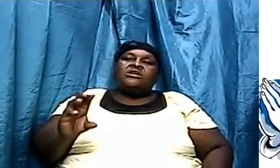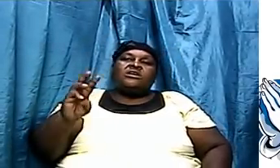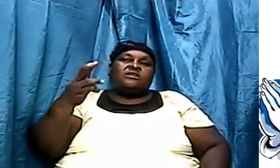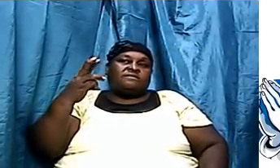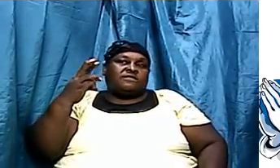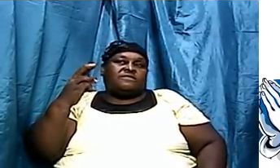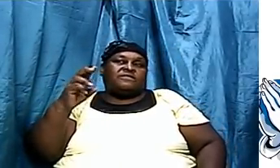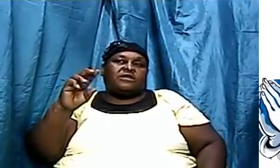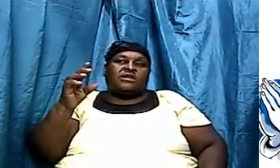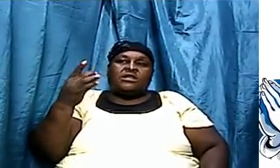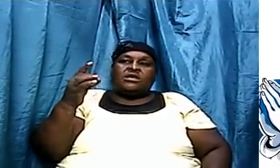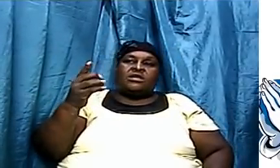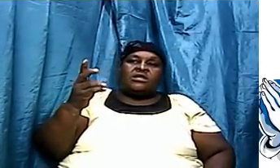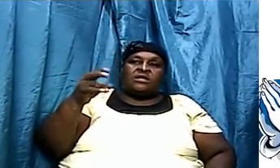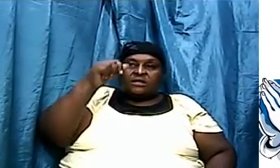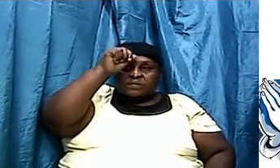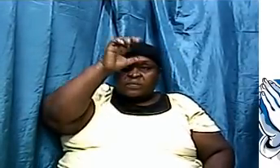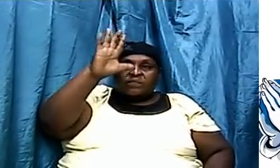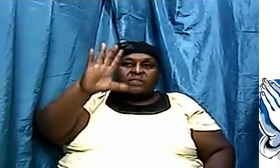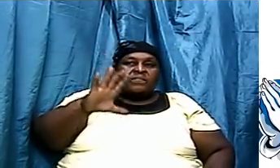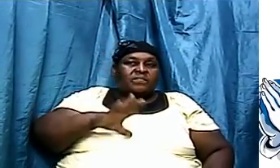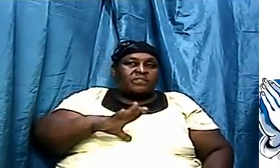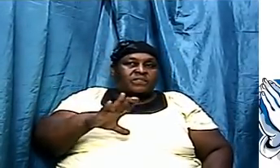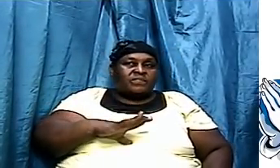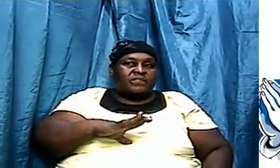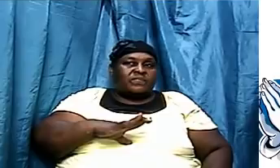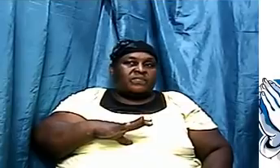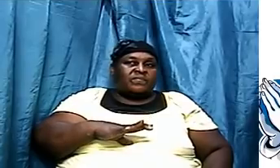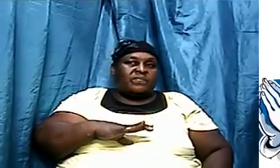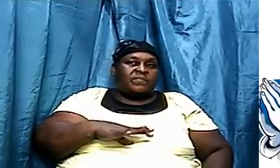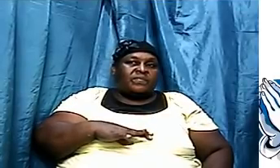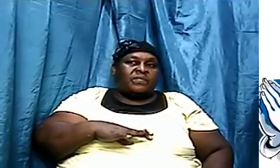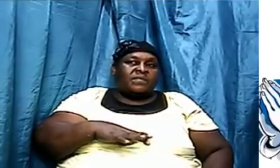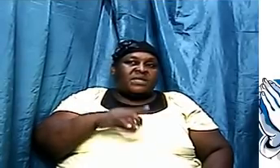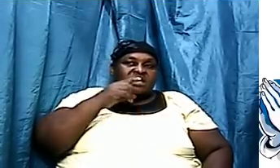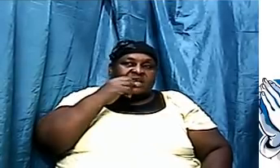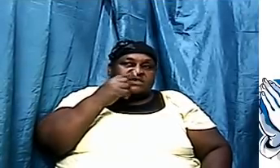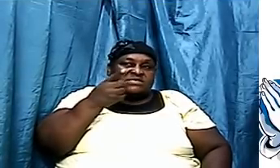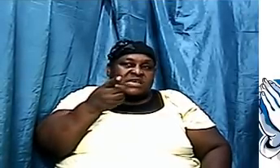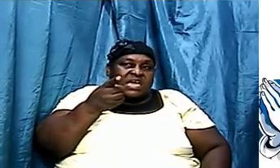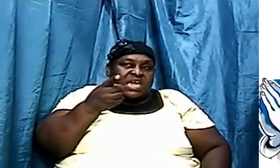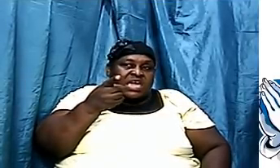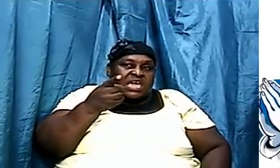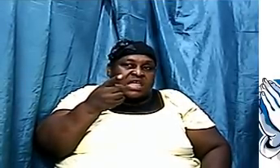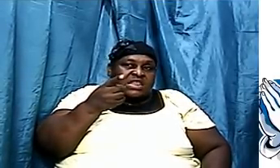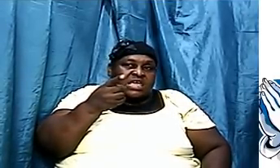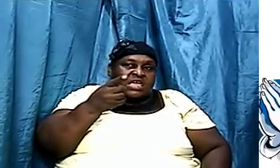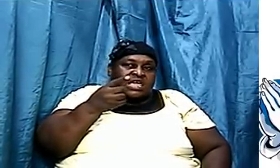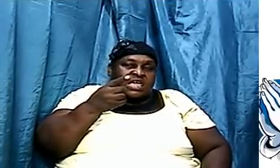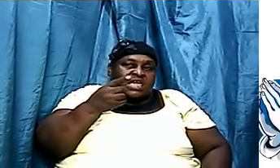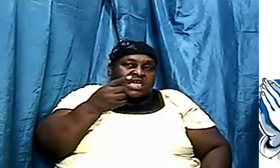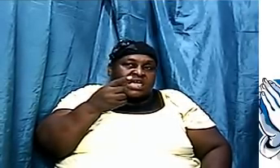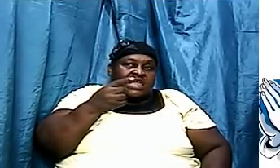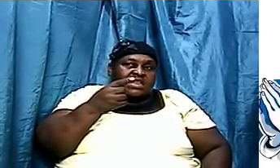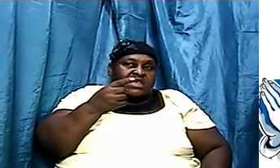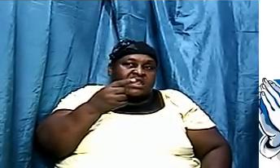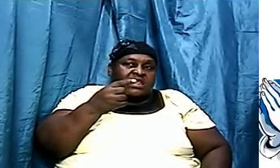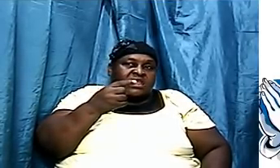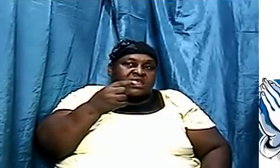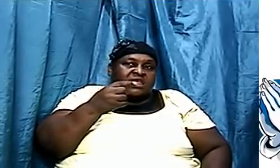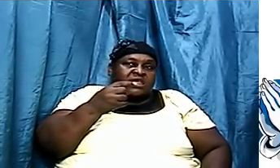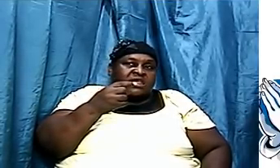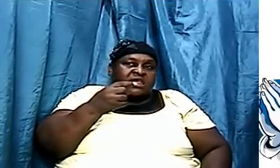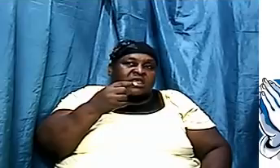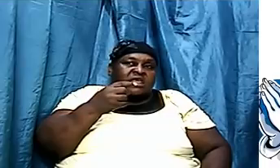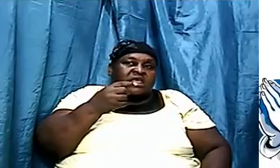there's a guy by the name of Bernard Policy and he claimed and I said claim because the truth is the